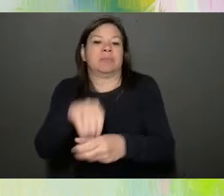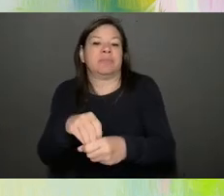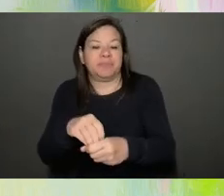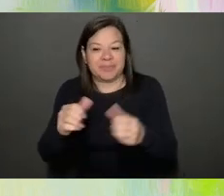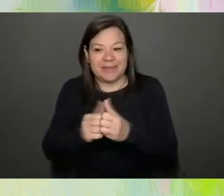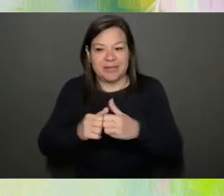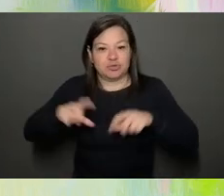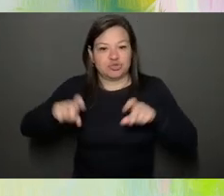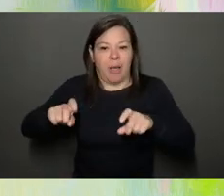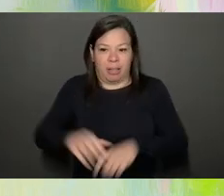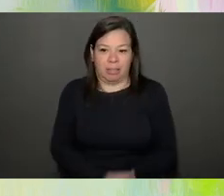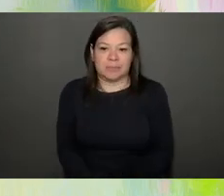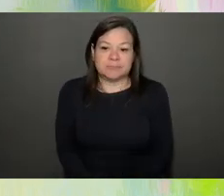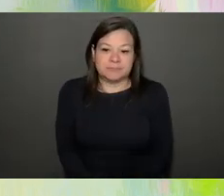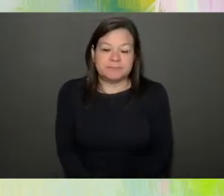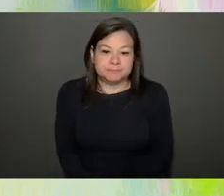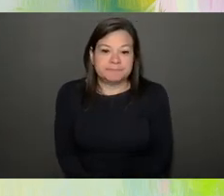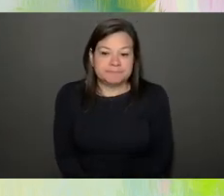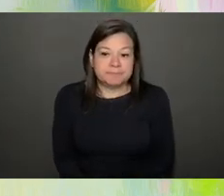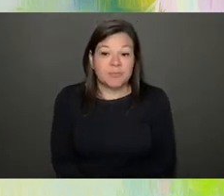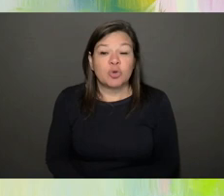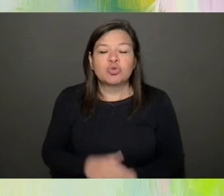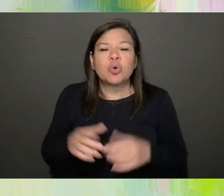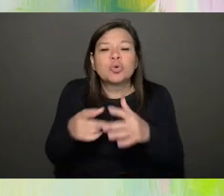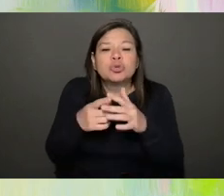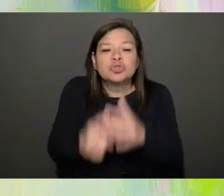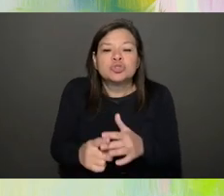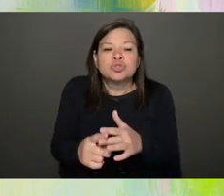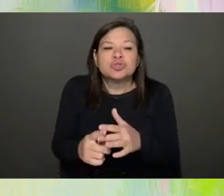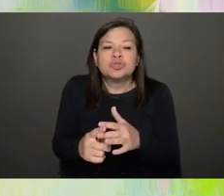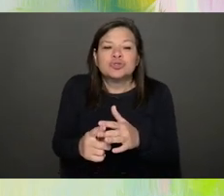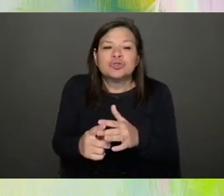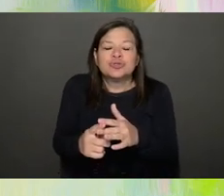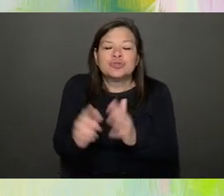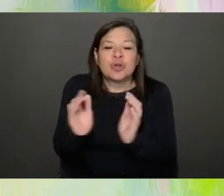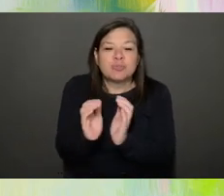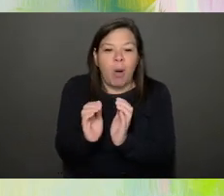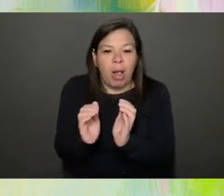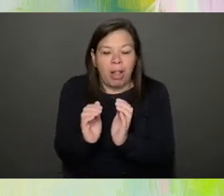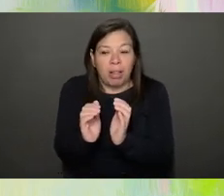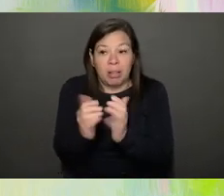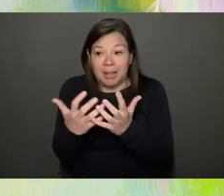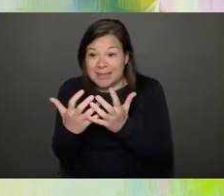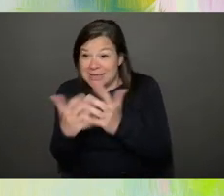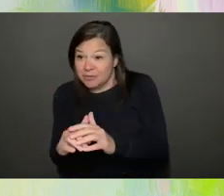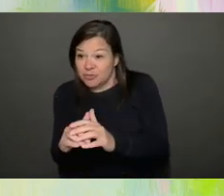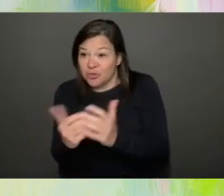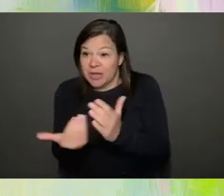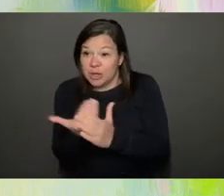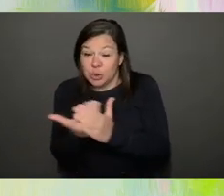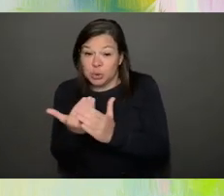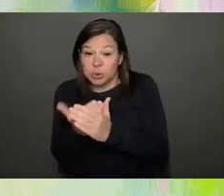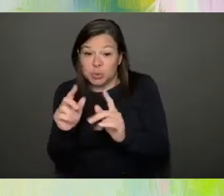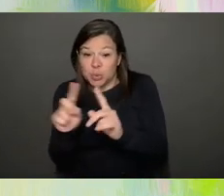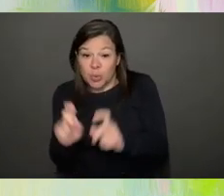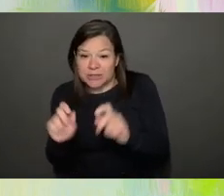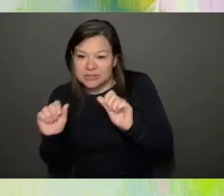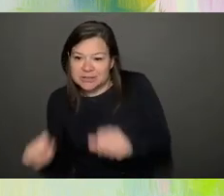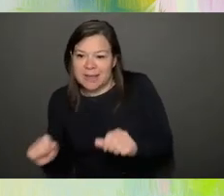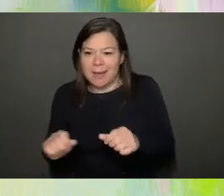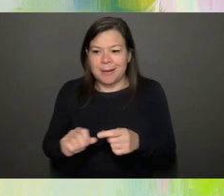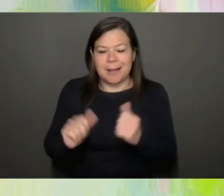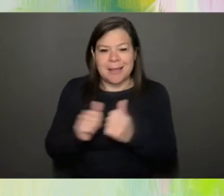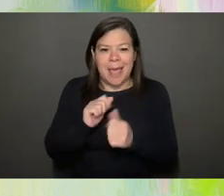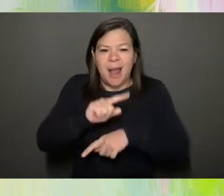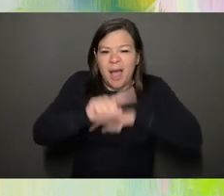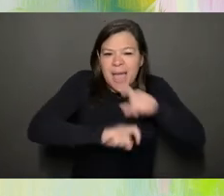just starting smaller, you know, looking for like, can I integrate a new question in my practice? Can I be more explicit about asking about